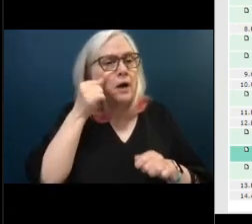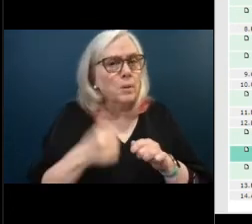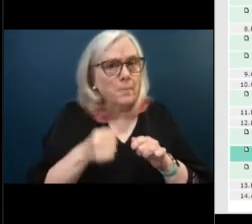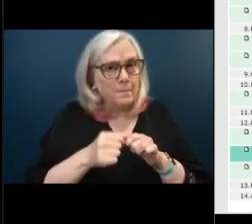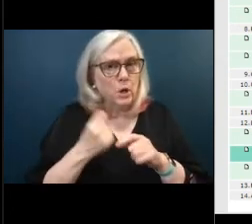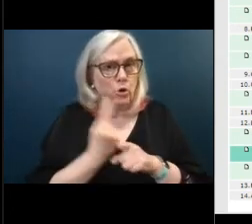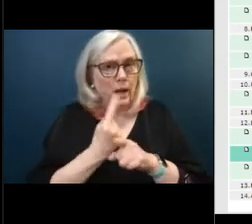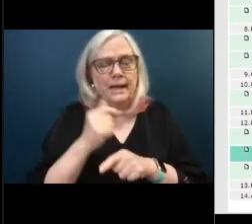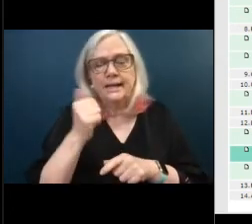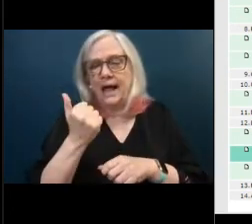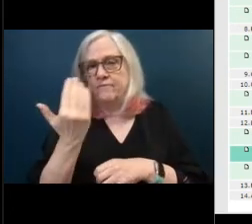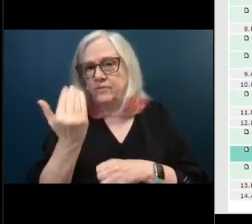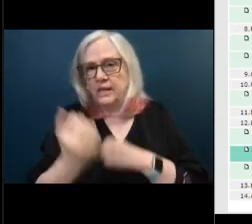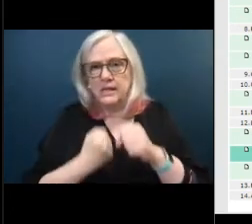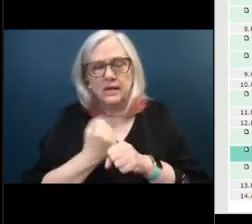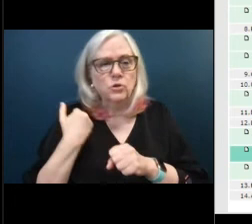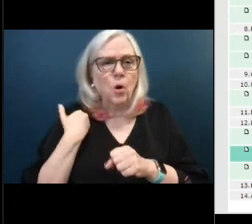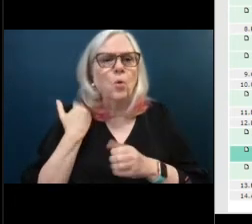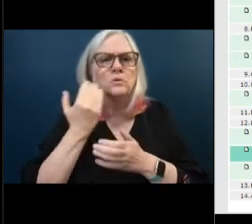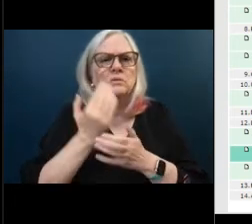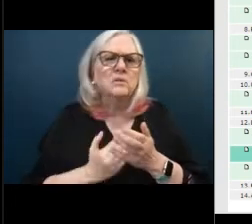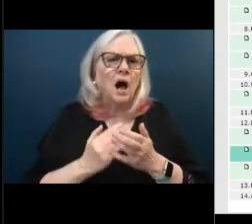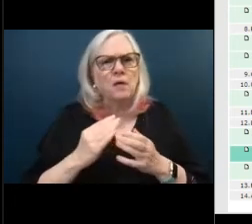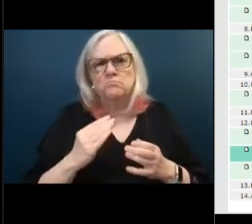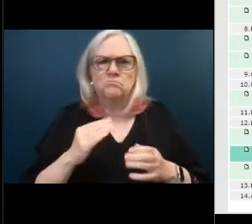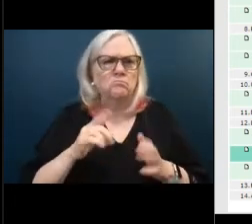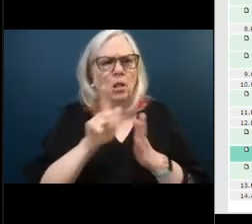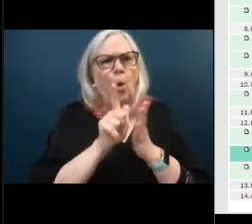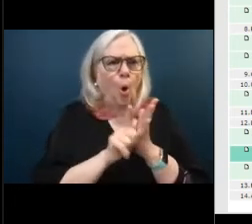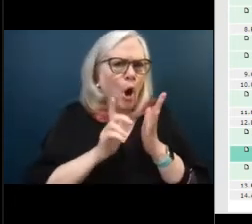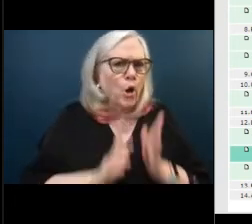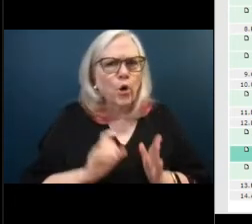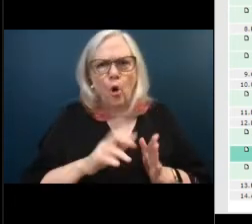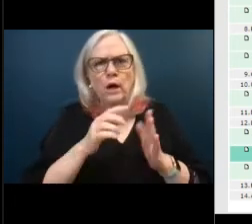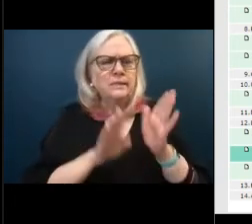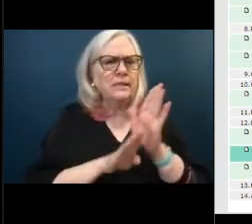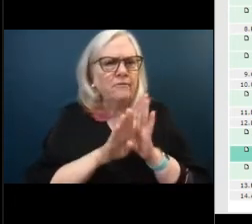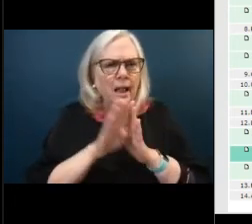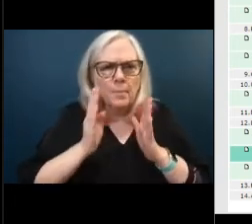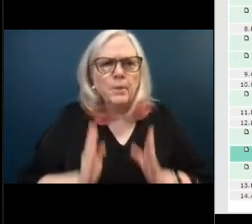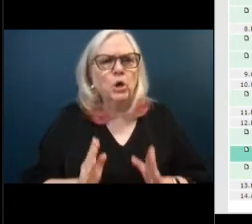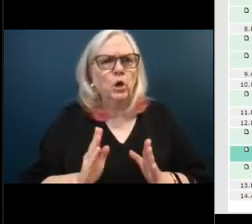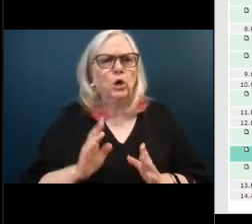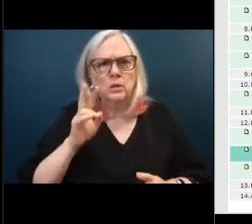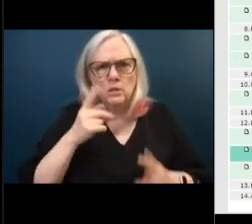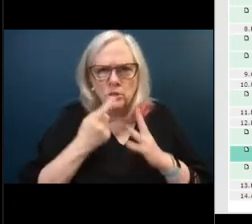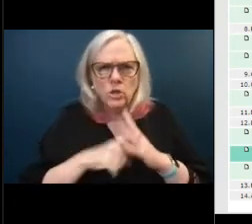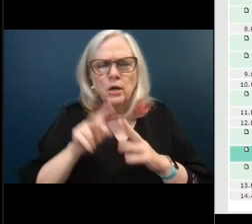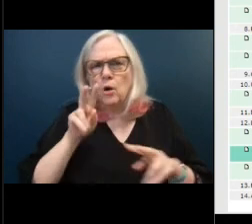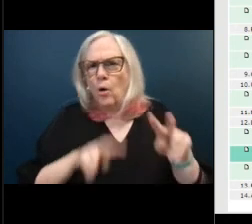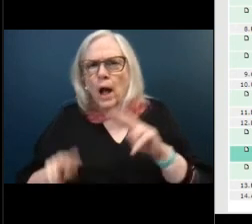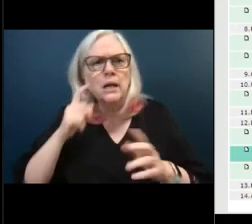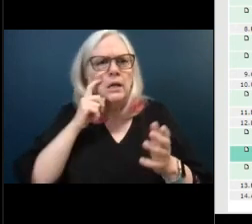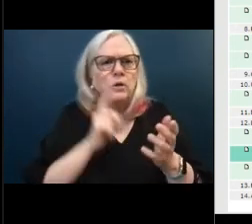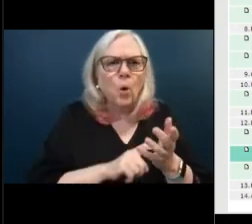15 years ago some sharpie uh lawyer or developer something started going around and noticing that all these when they build these